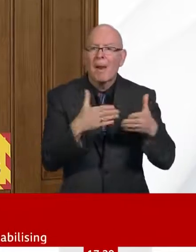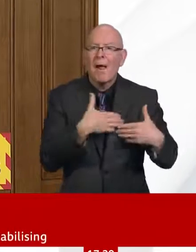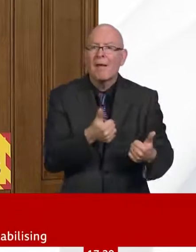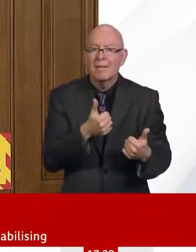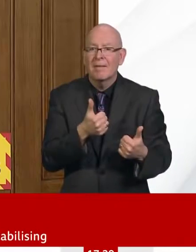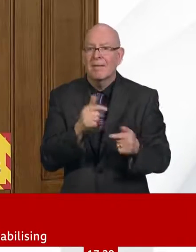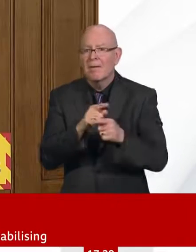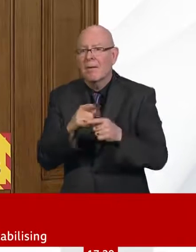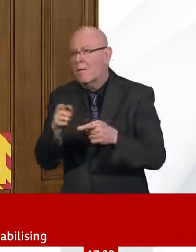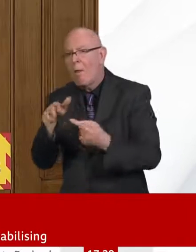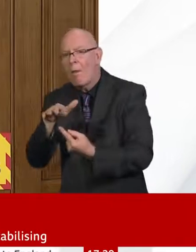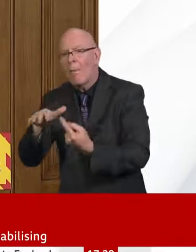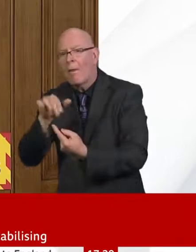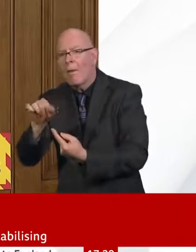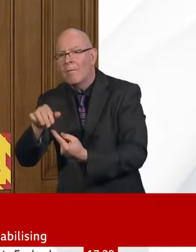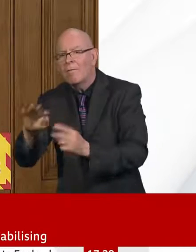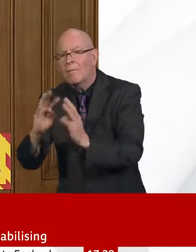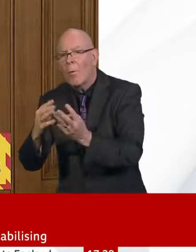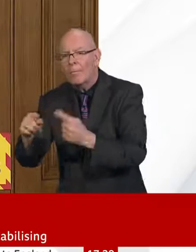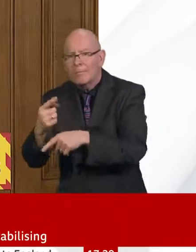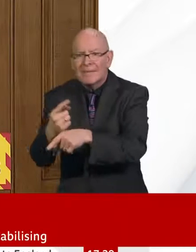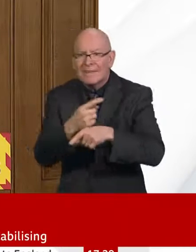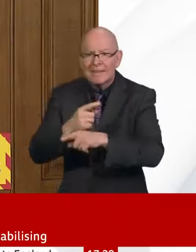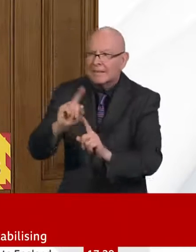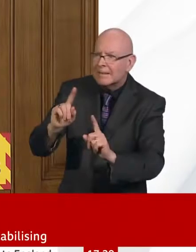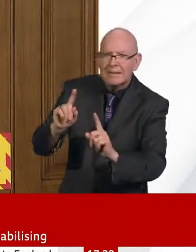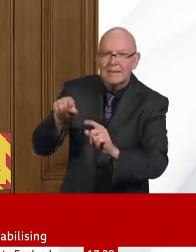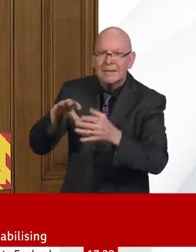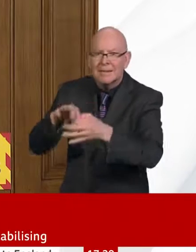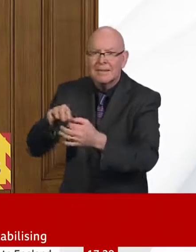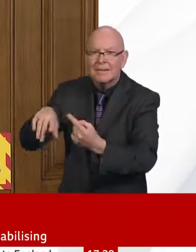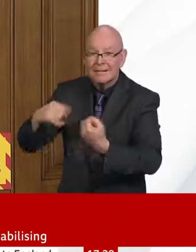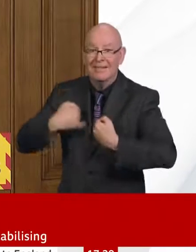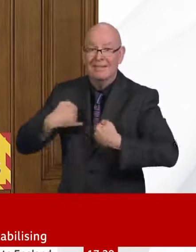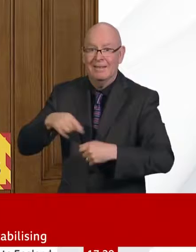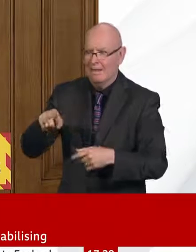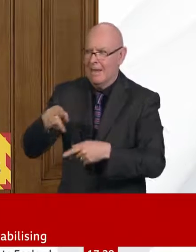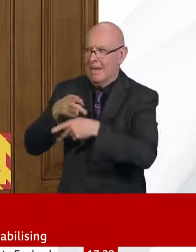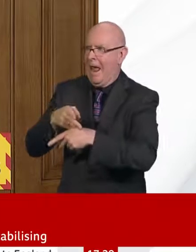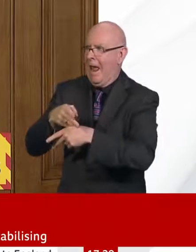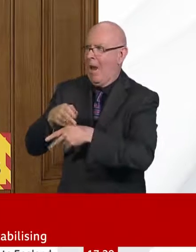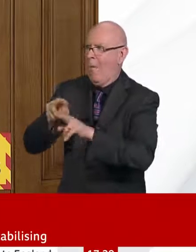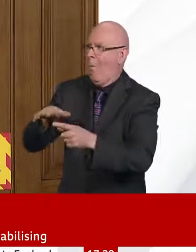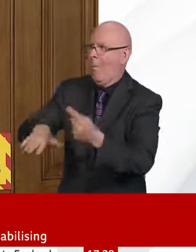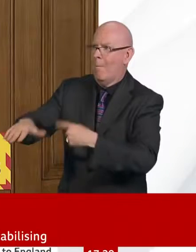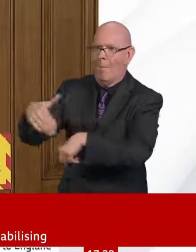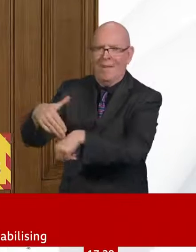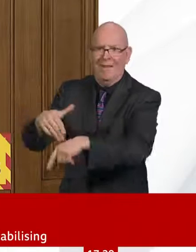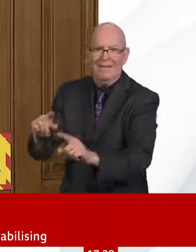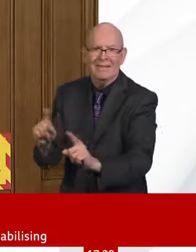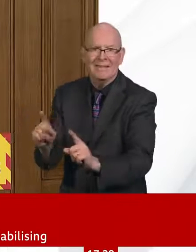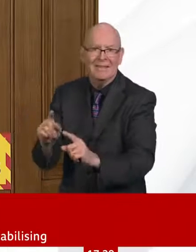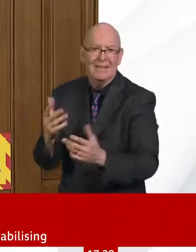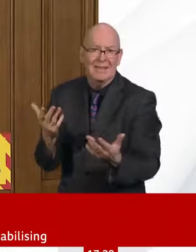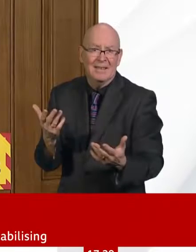situations, call them, but actually, sometimes, sadly, there are outbreaks as well. Local teams with our support and